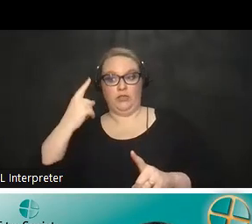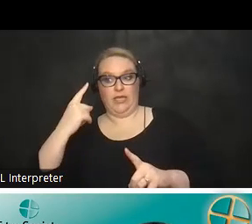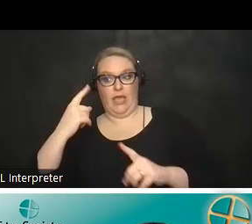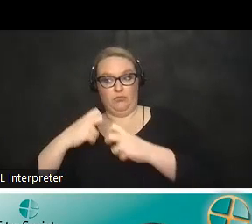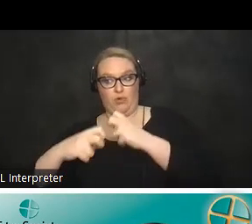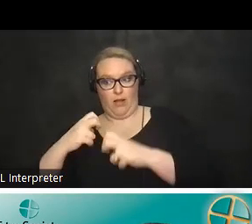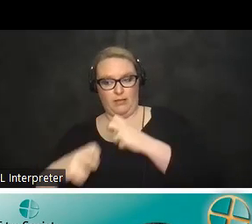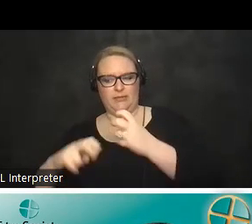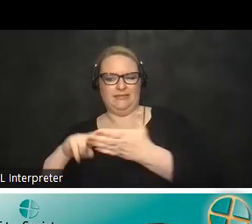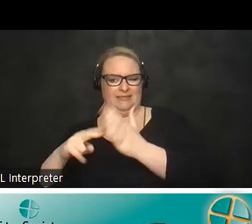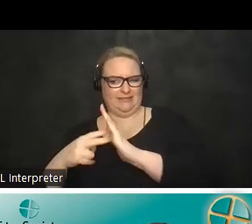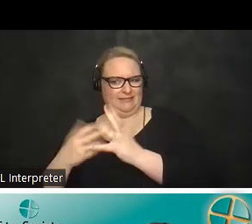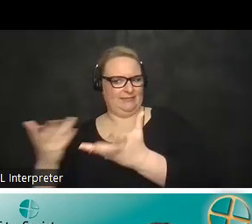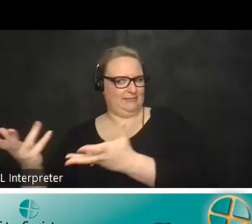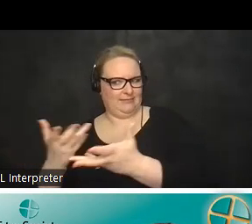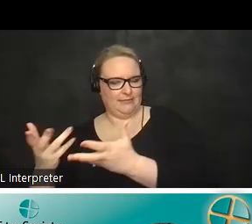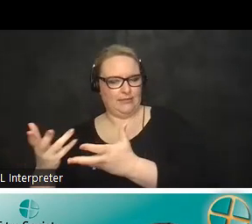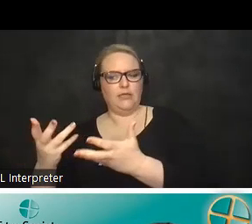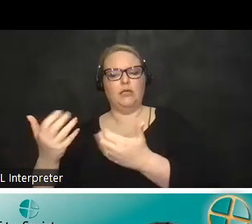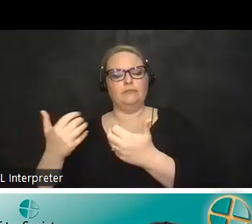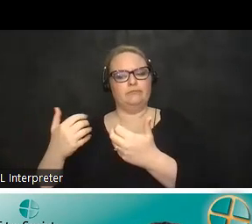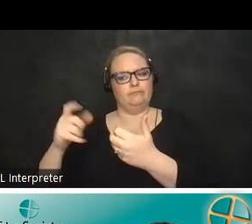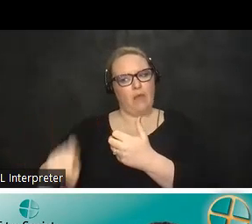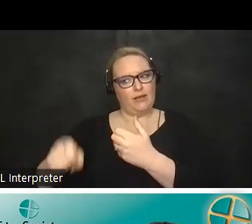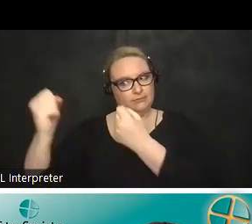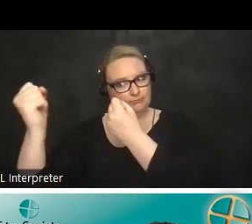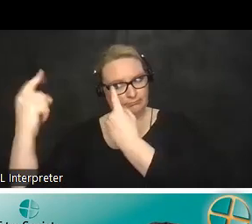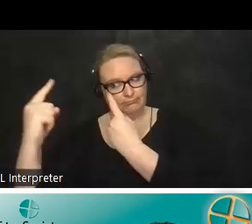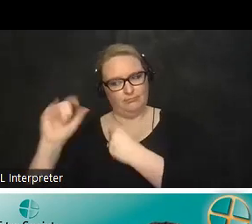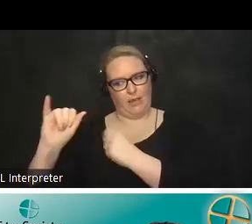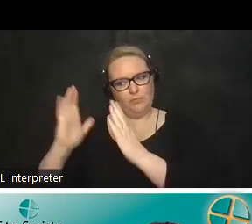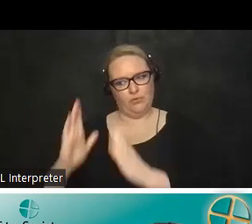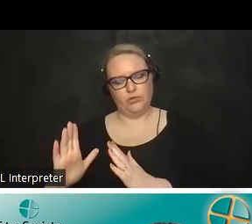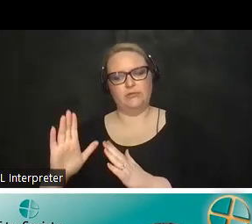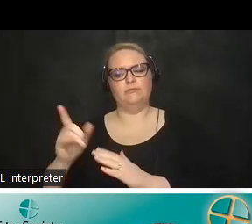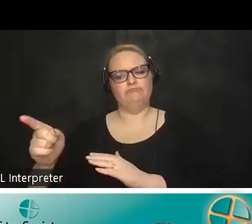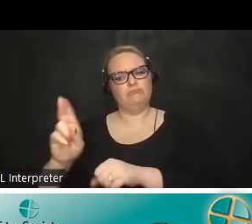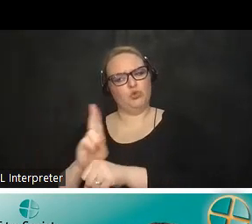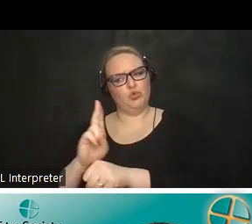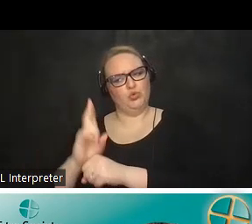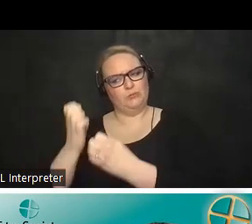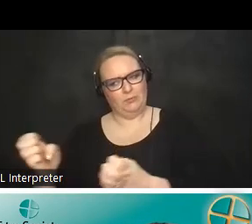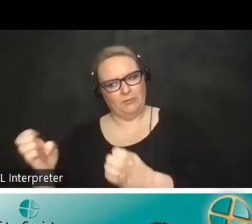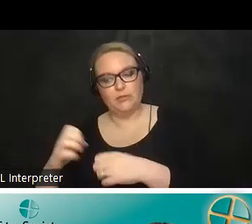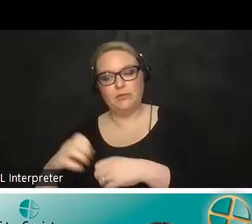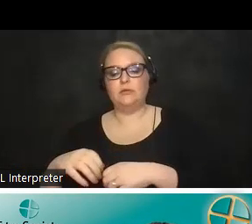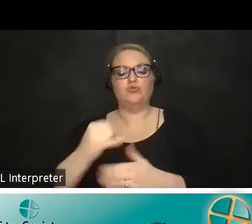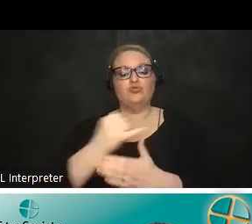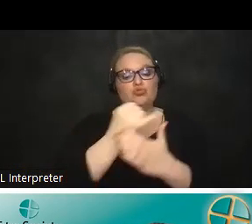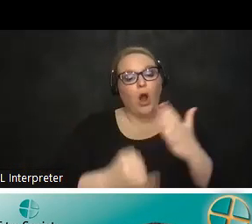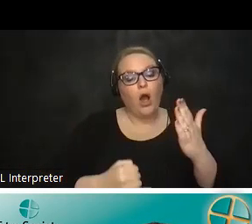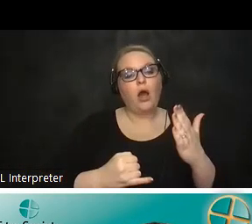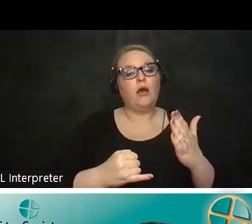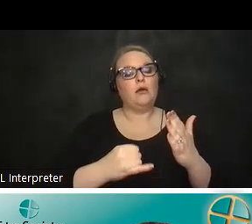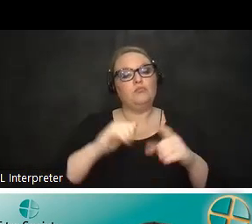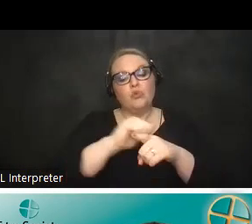uh being able to be empathetic to the person who is the user um doing some sketch models or some trials